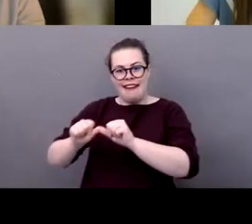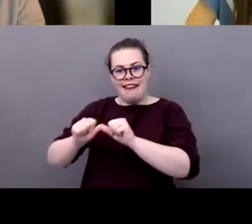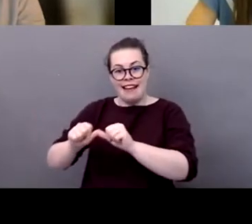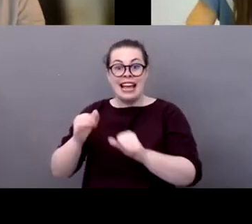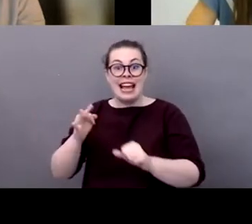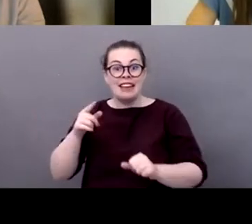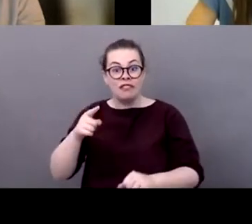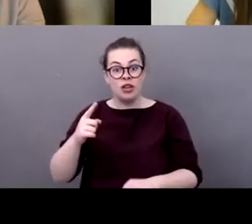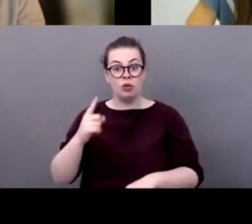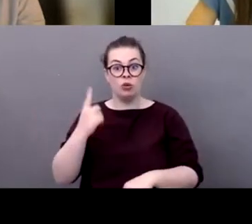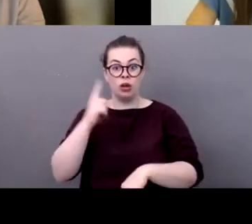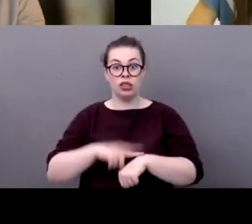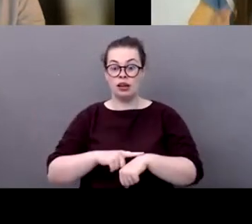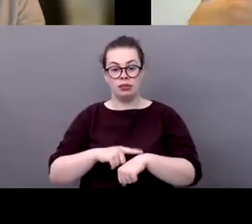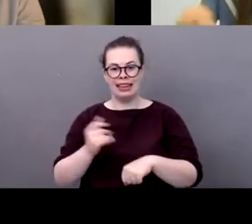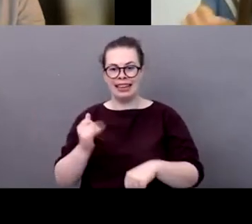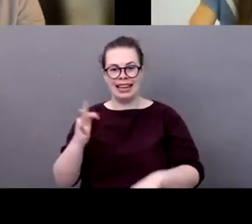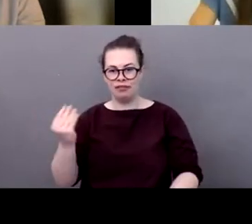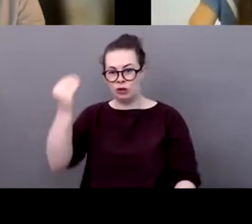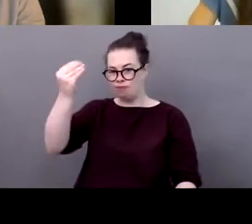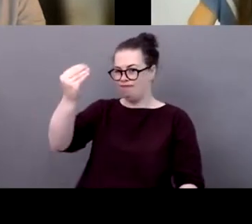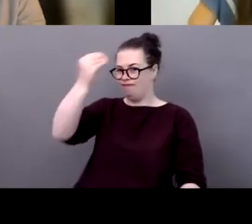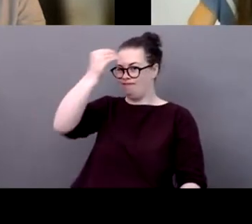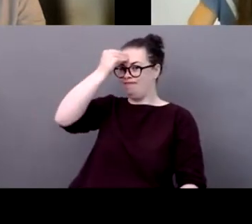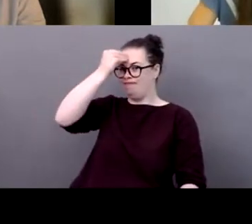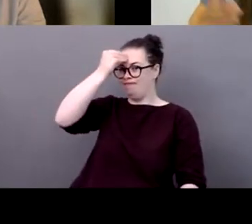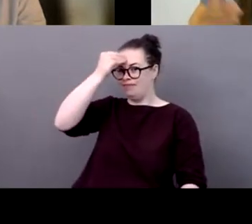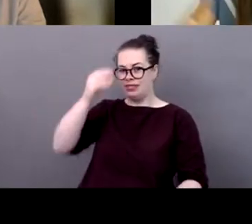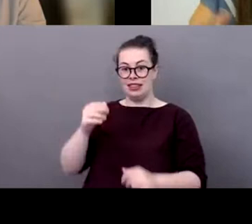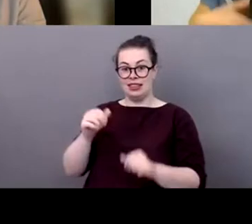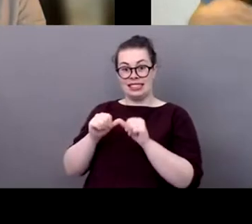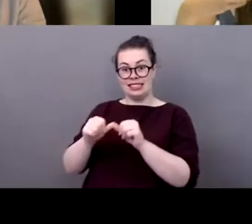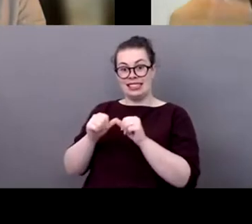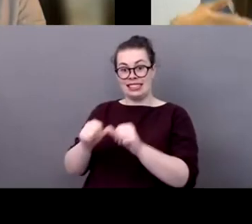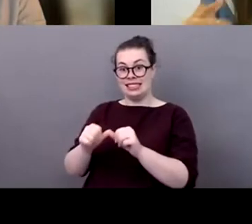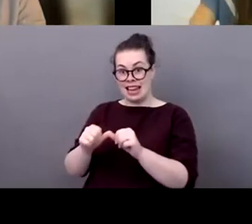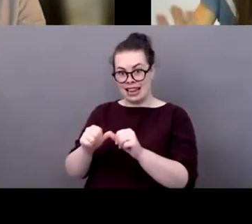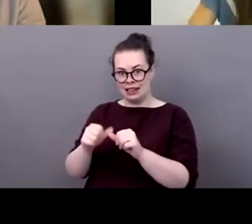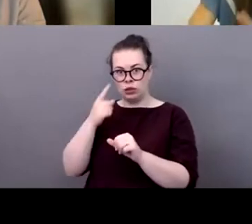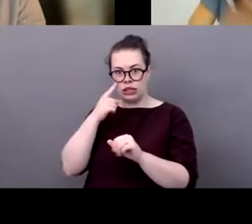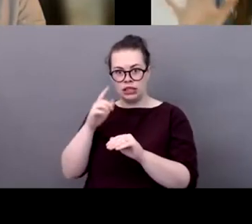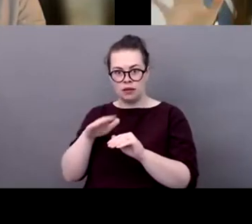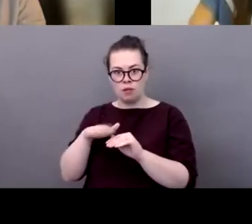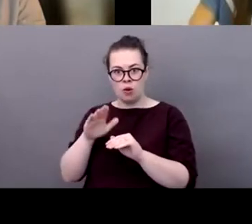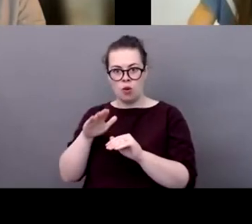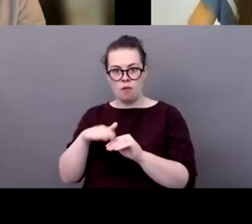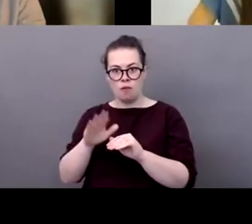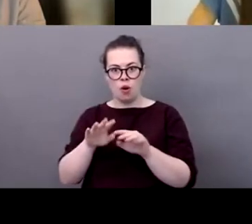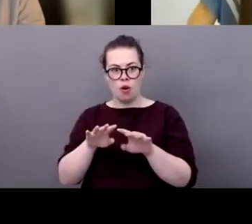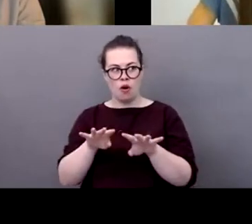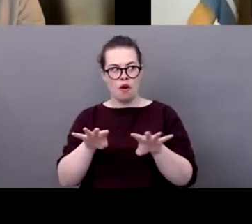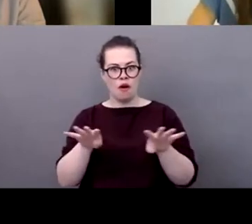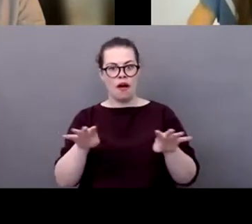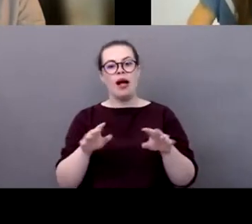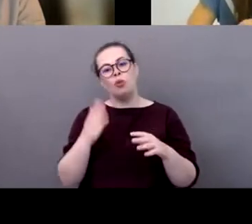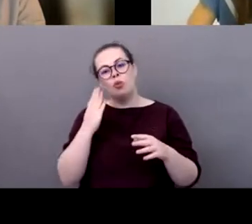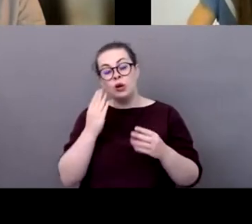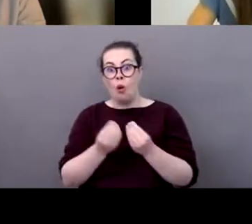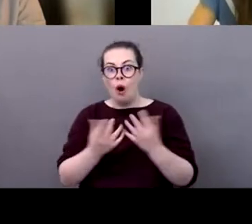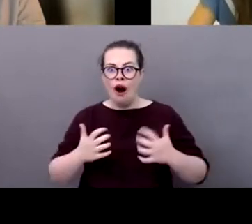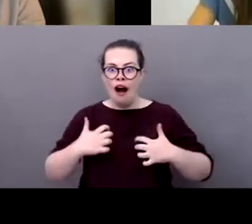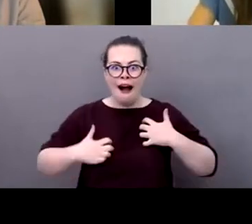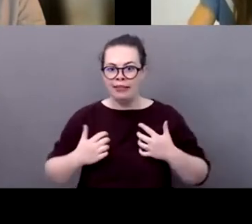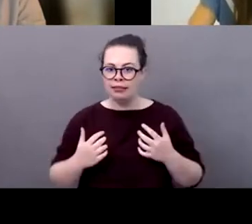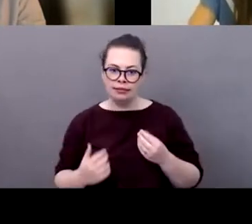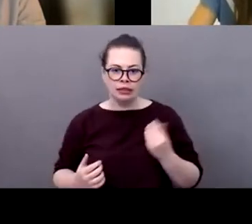and this we have seen with our colleagues in all the organizations so the conversation not everybody is super excited of course that's with change